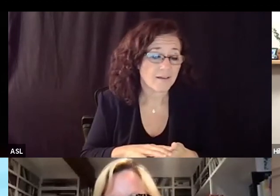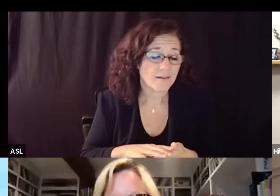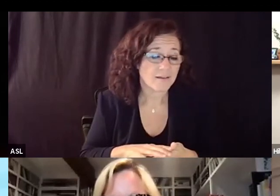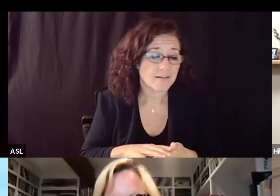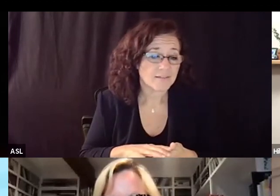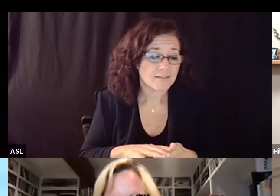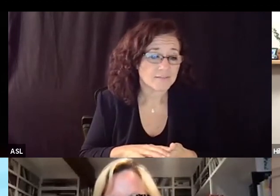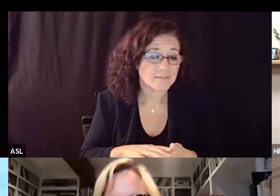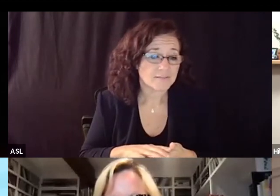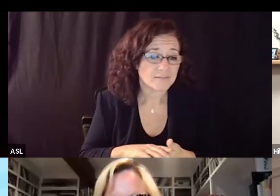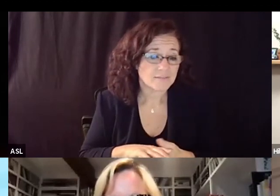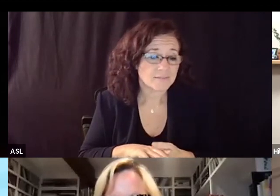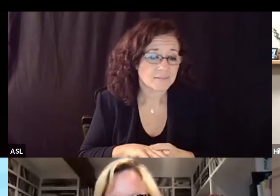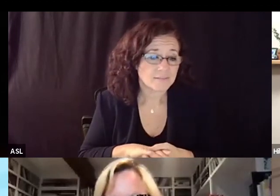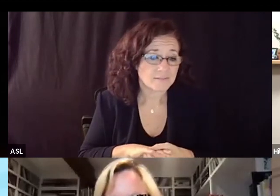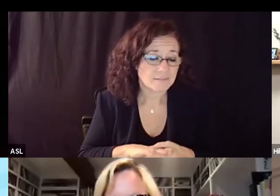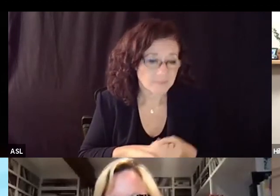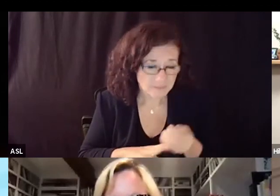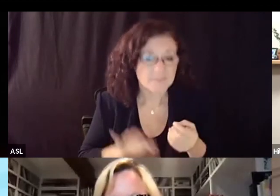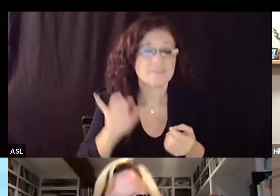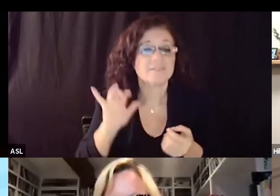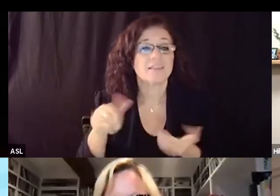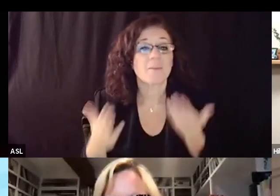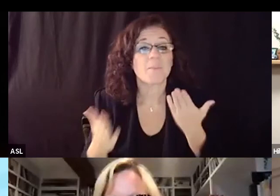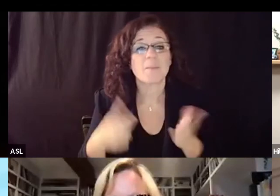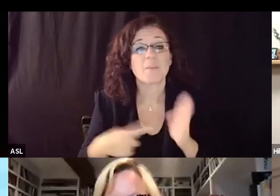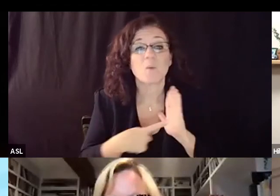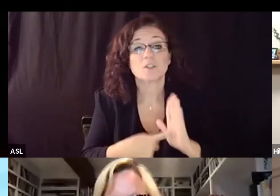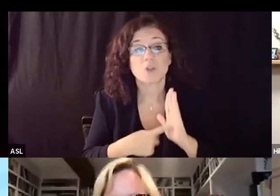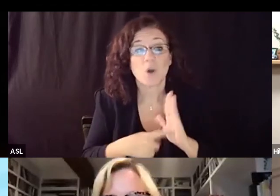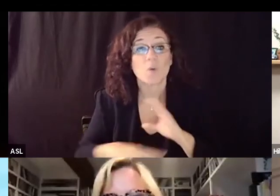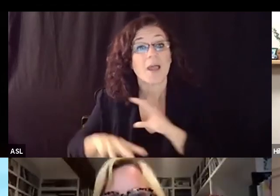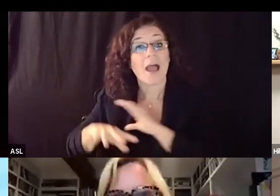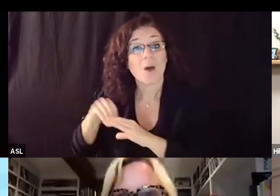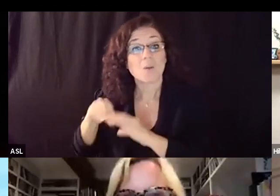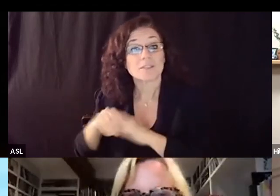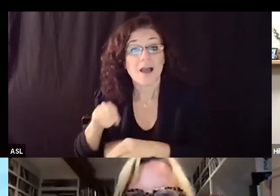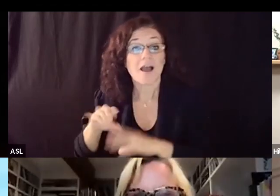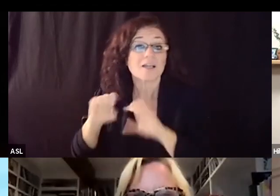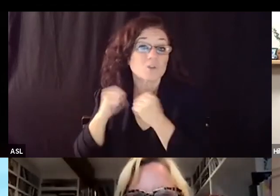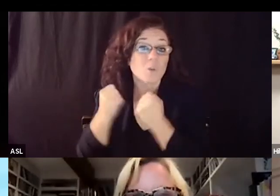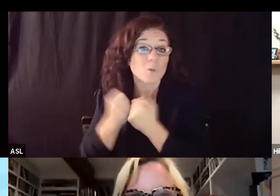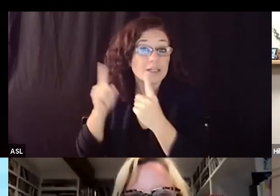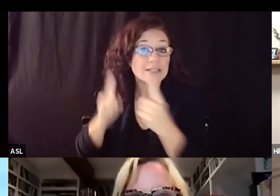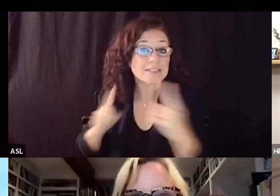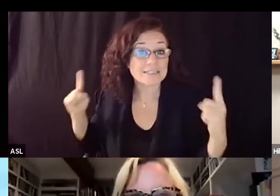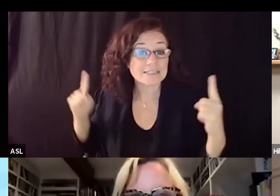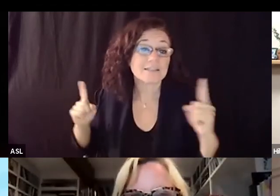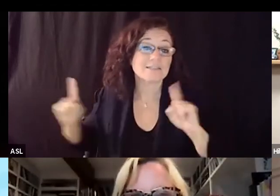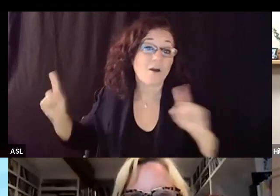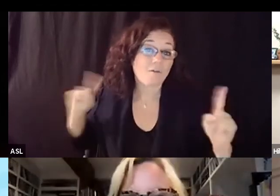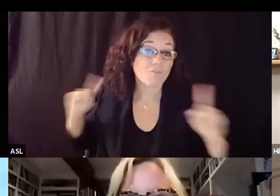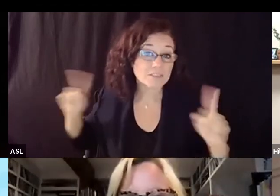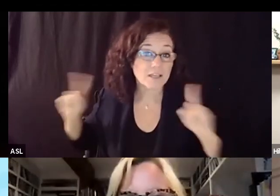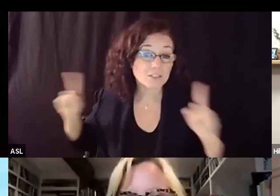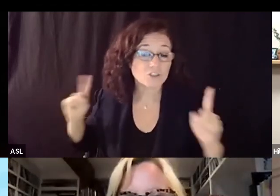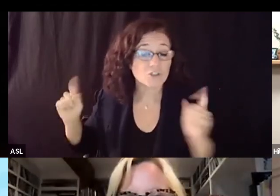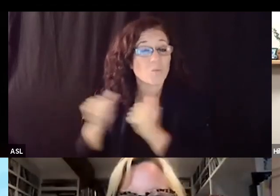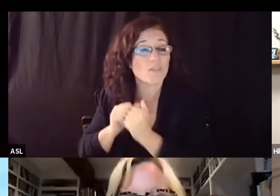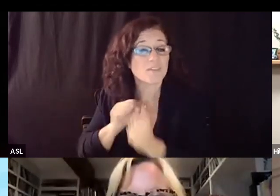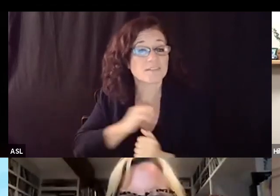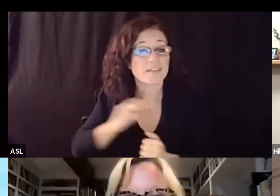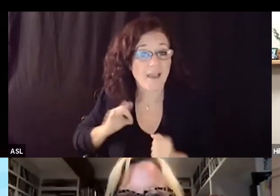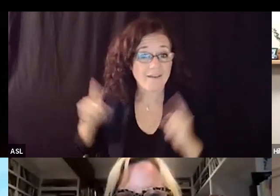outside socially distanced conversation with the staff because i think it's a really great process and it might be helpful